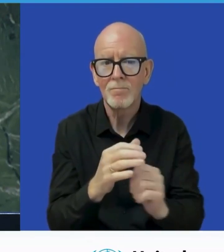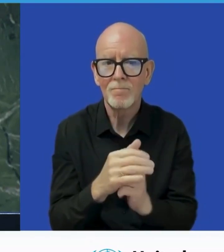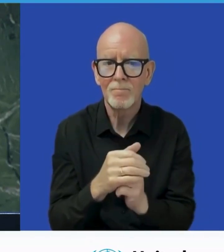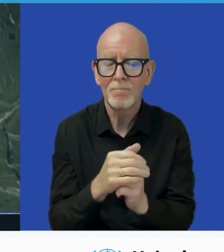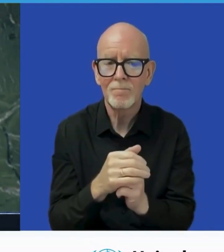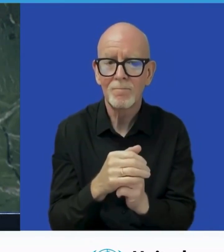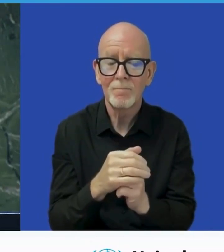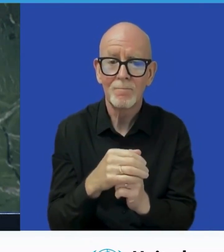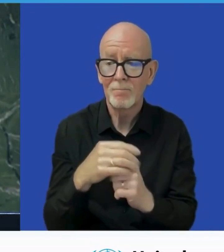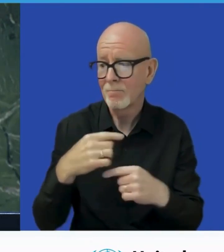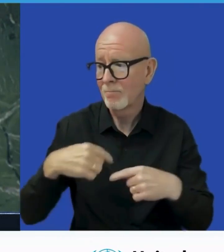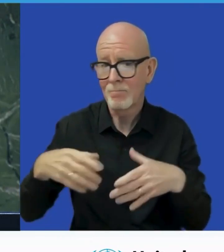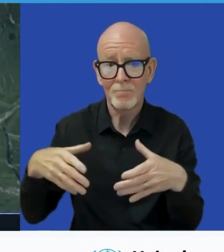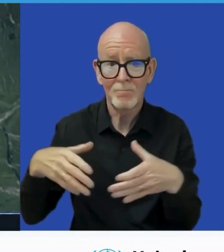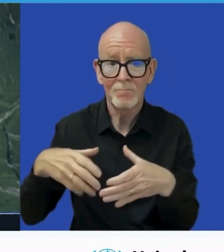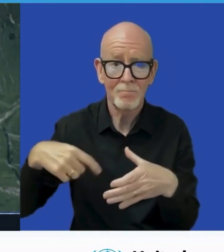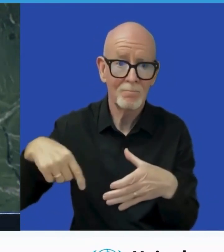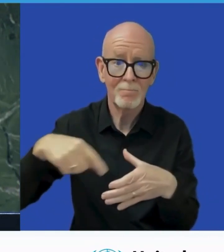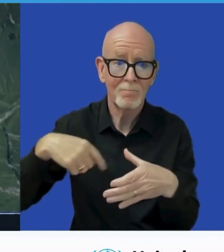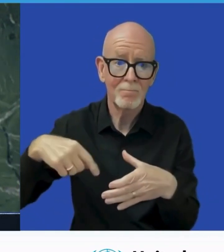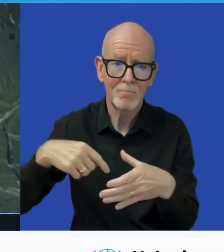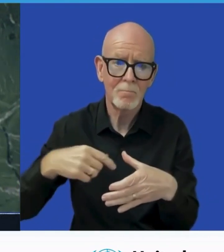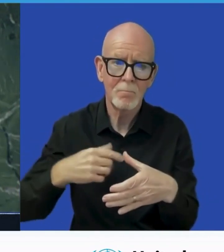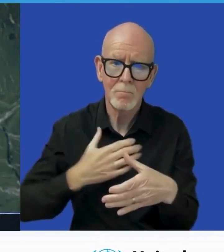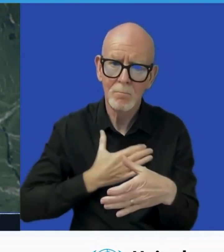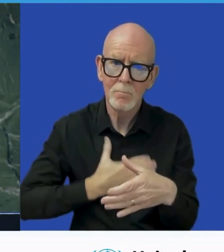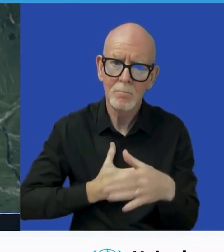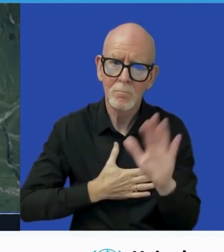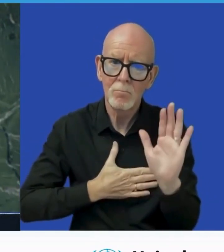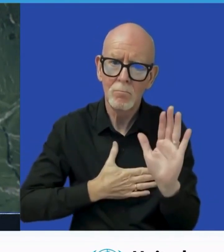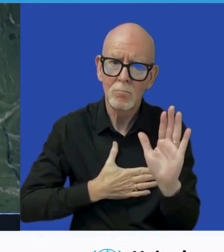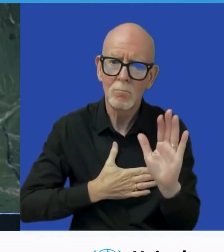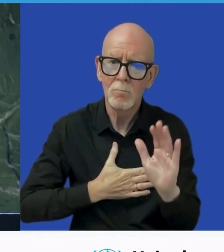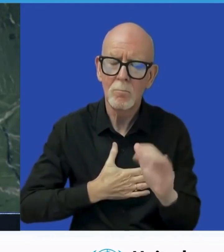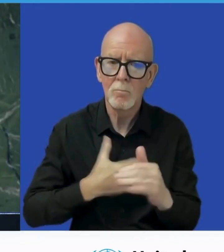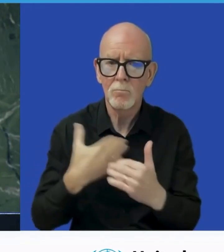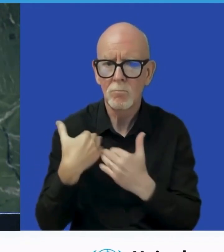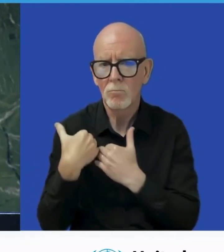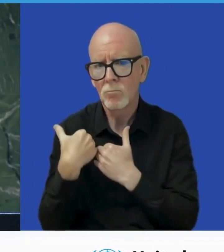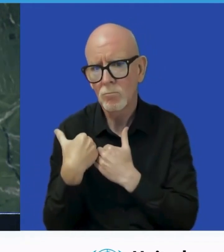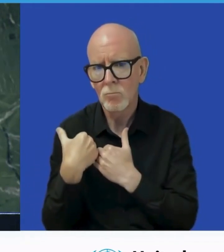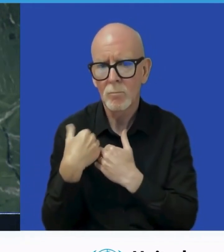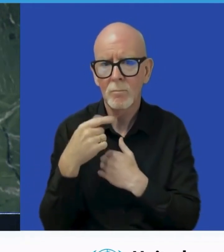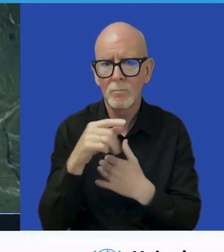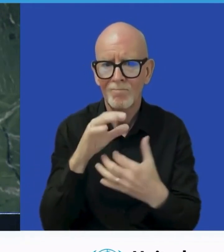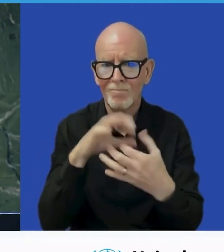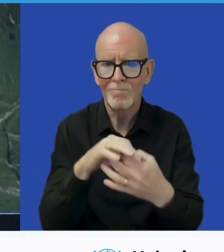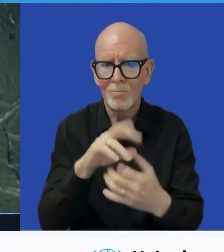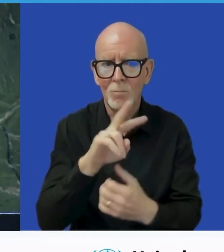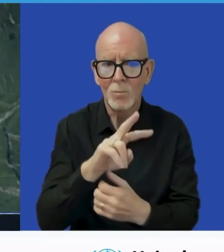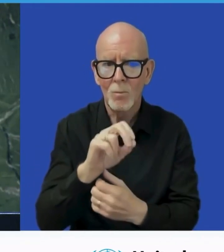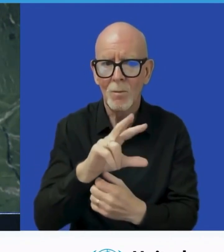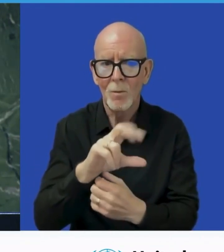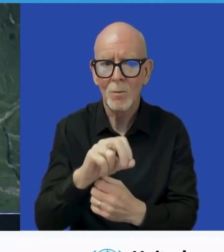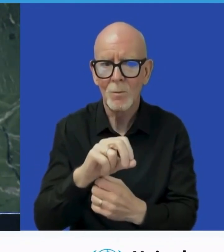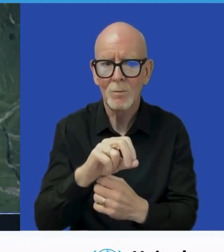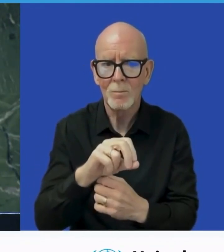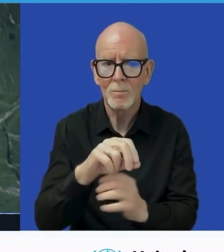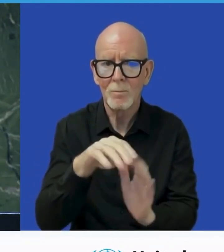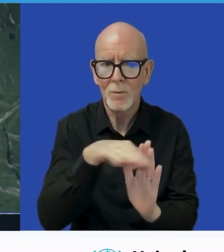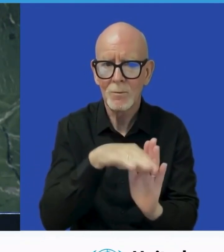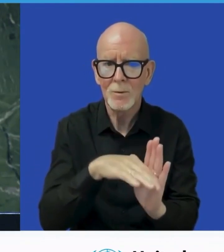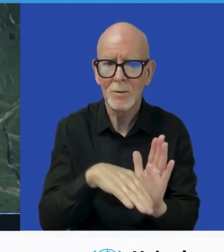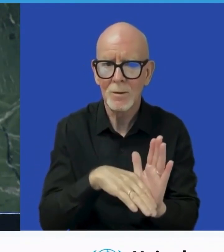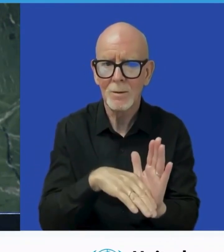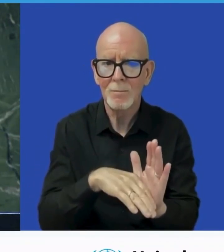recognizes that effective global partnerships are key to implementing the agendas